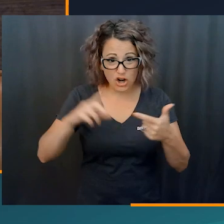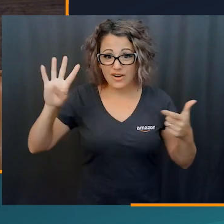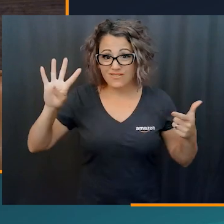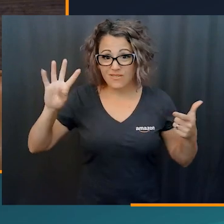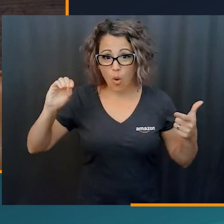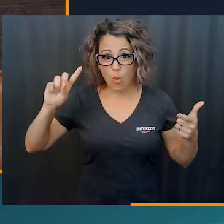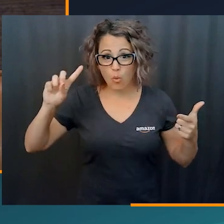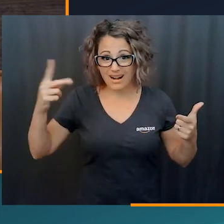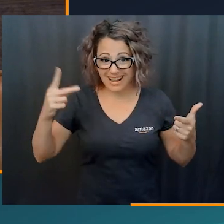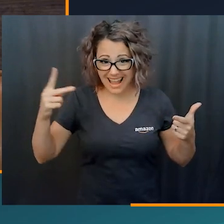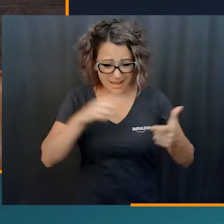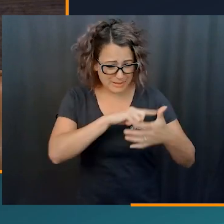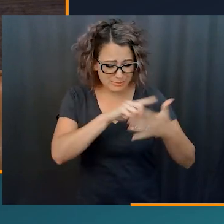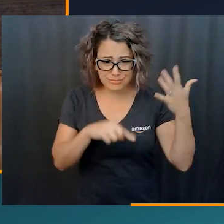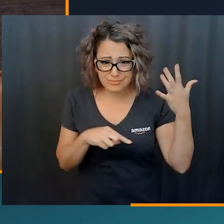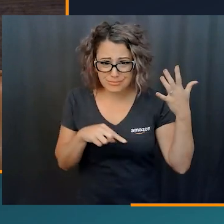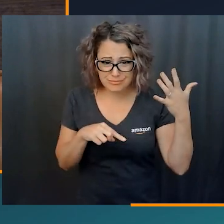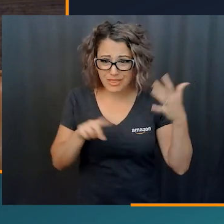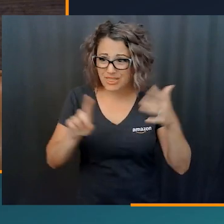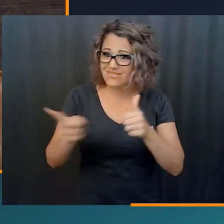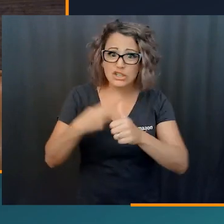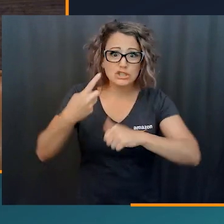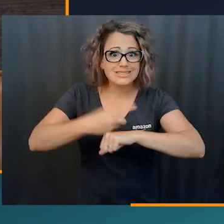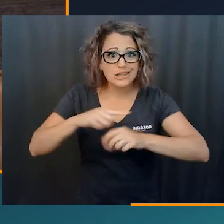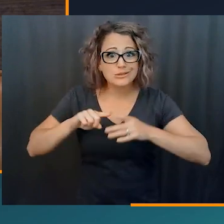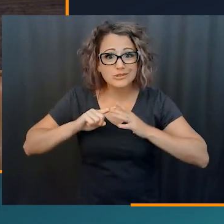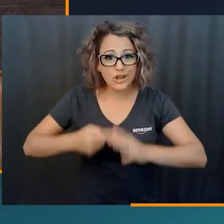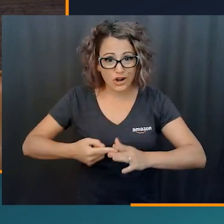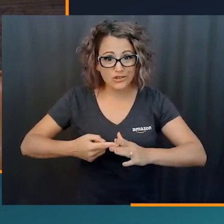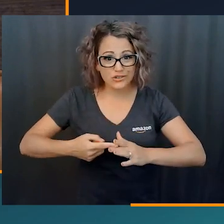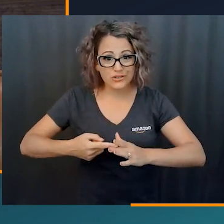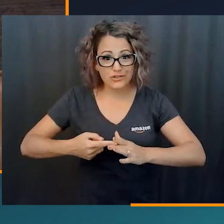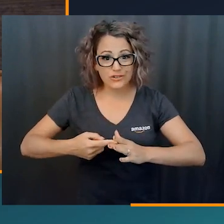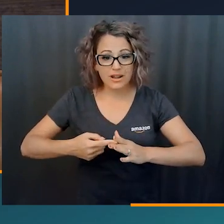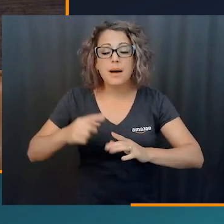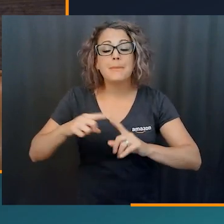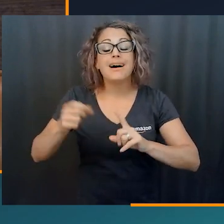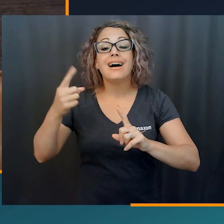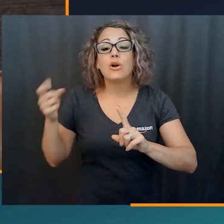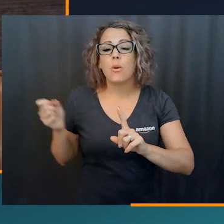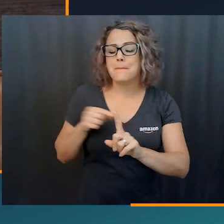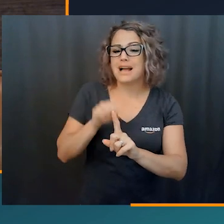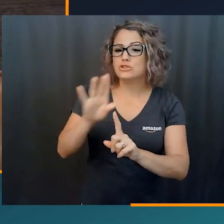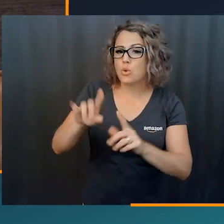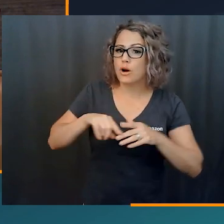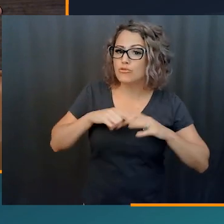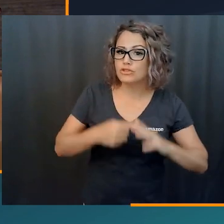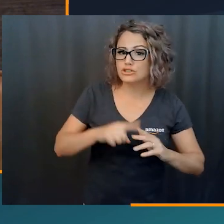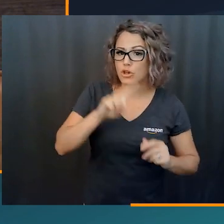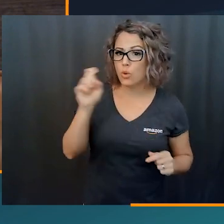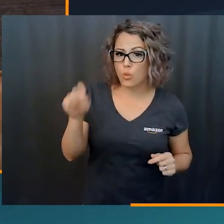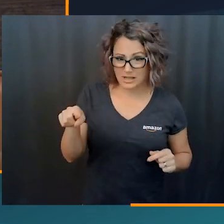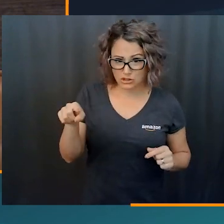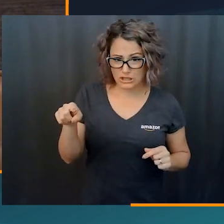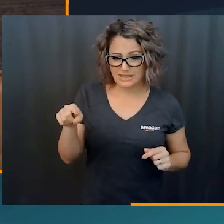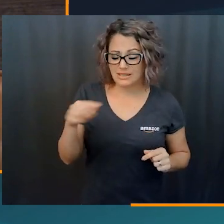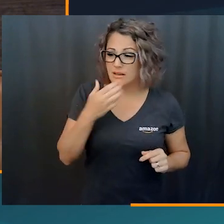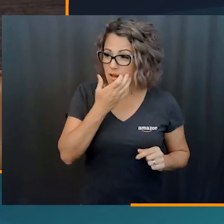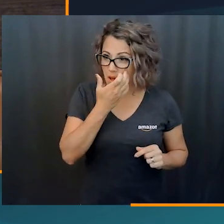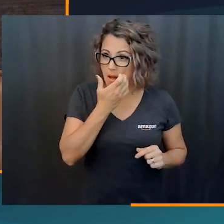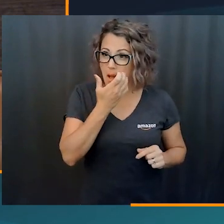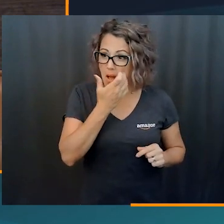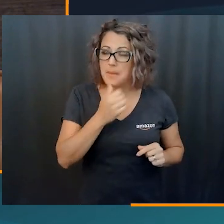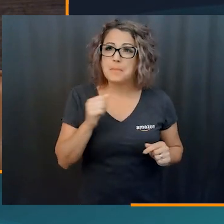and you have full blown benefits, healthcare, 401k, all that good stuff available to you day one. And then going back to your